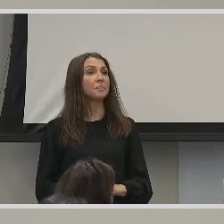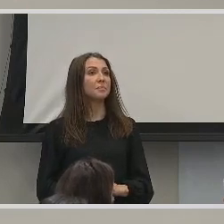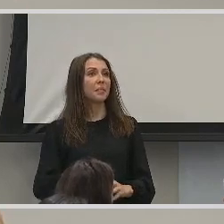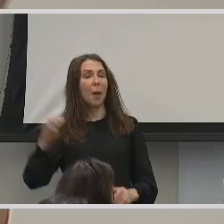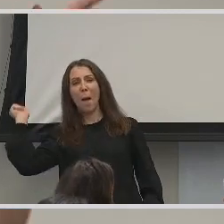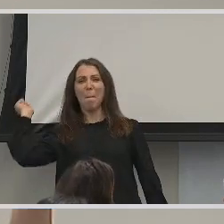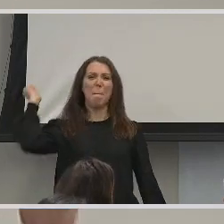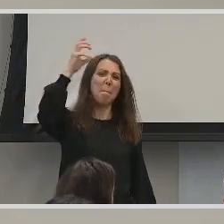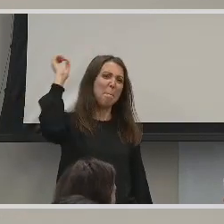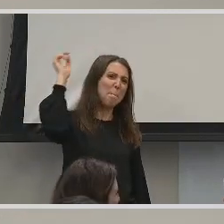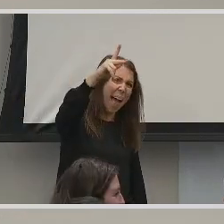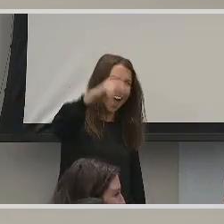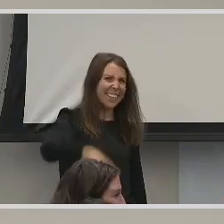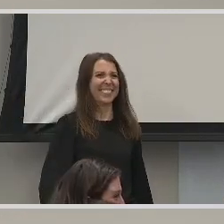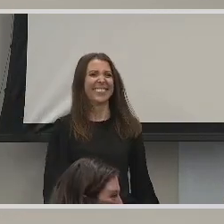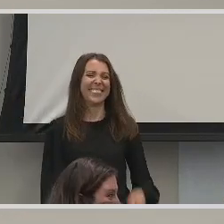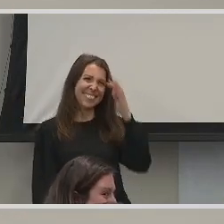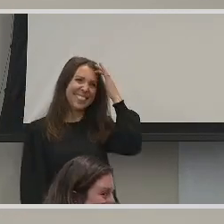All the way in the back.